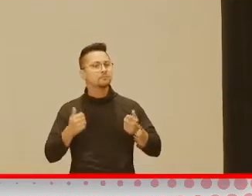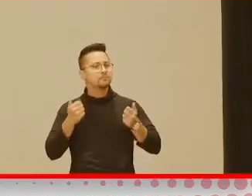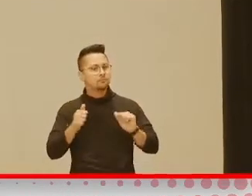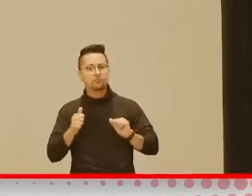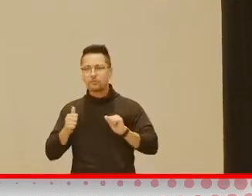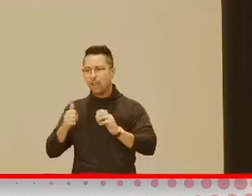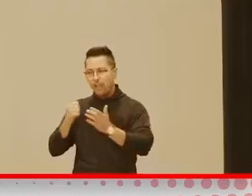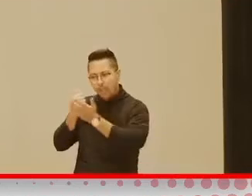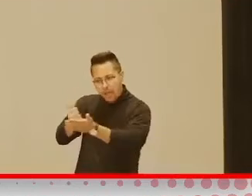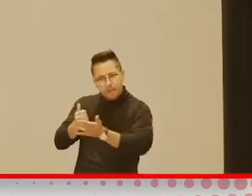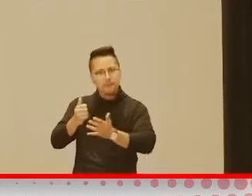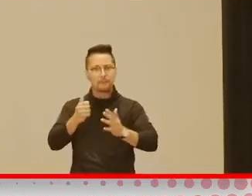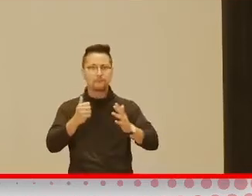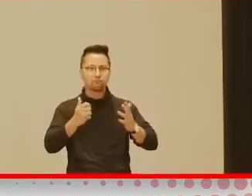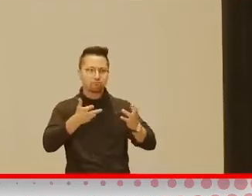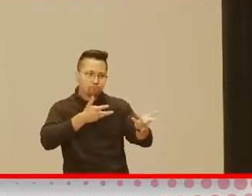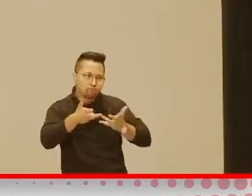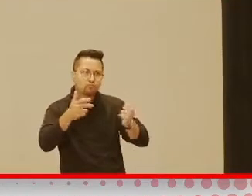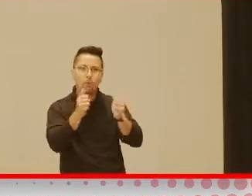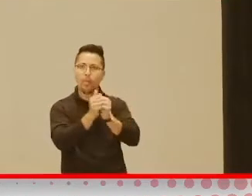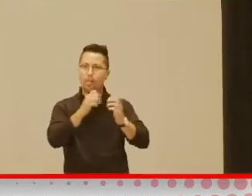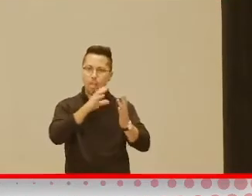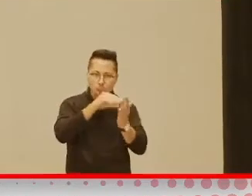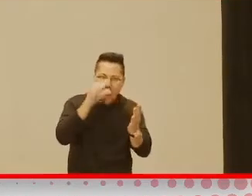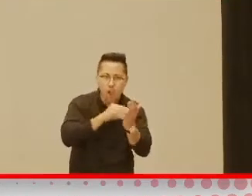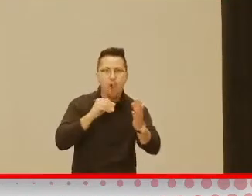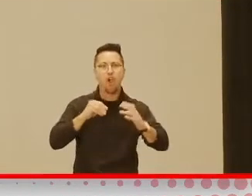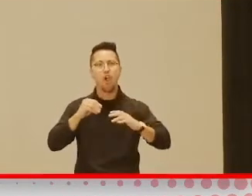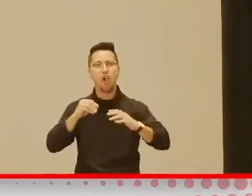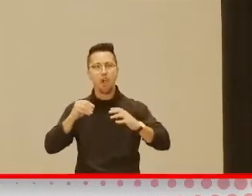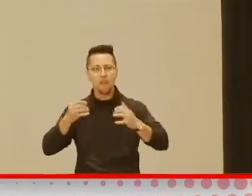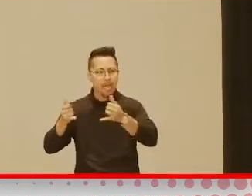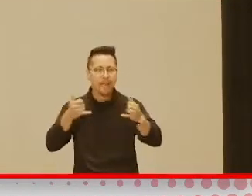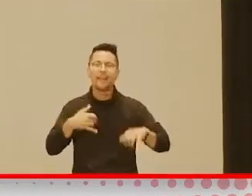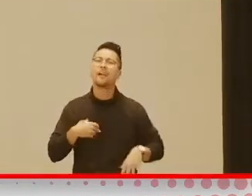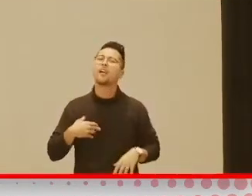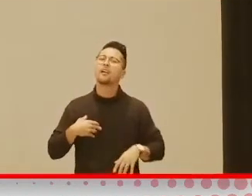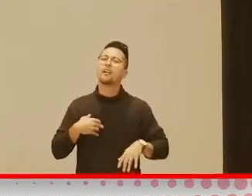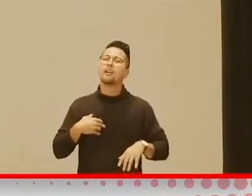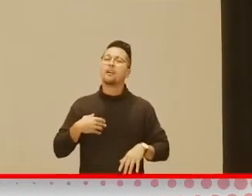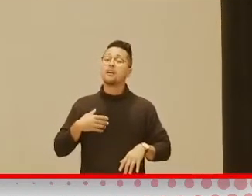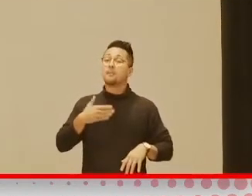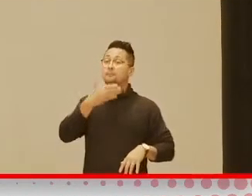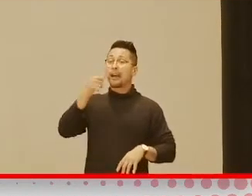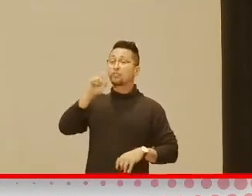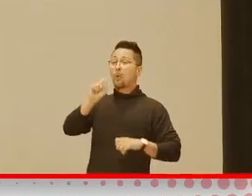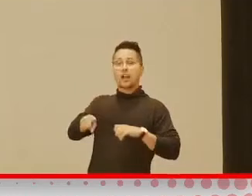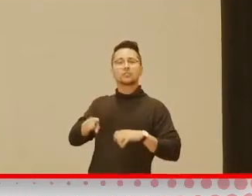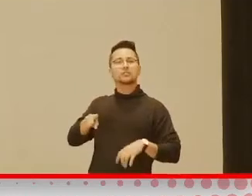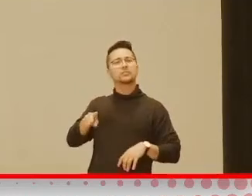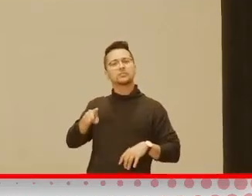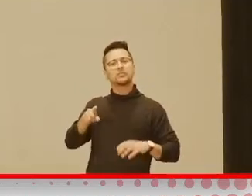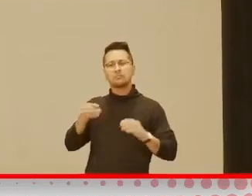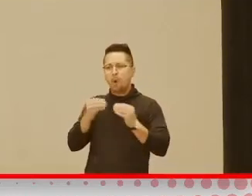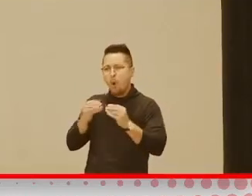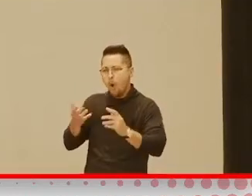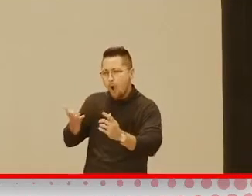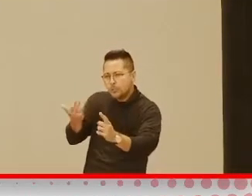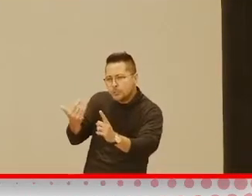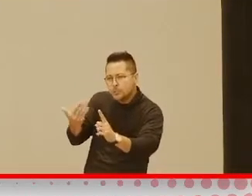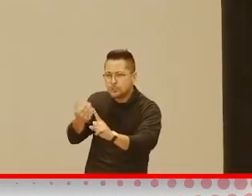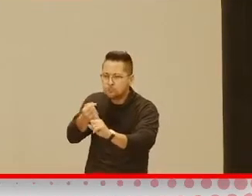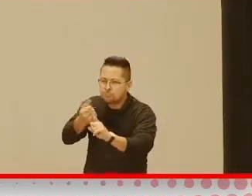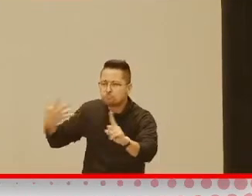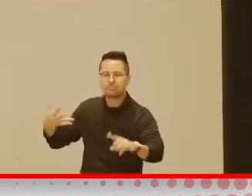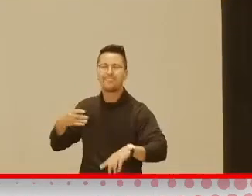them in learning, try to avoid just yes and no questions, try to ask more questions. So instead of just saying,